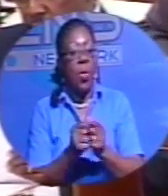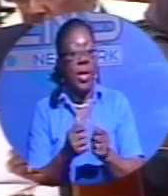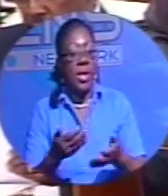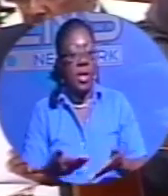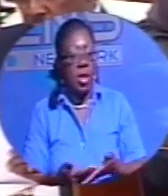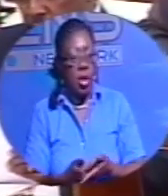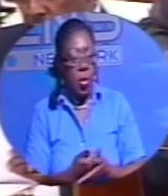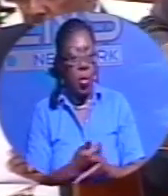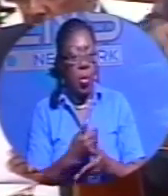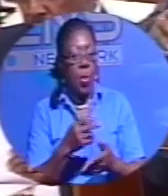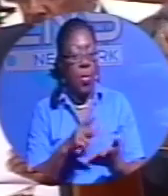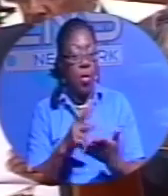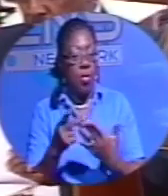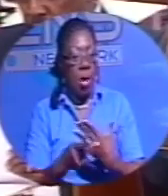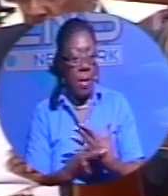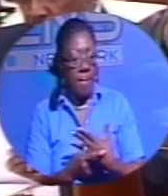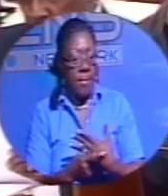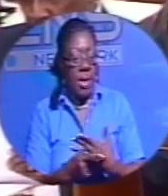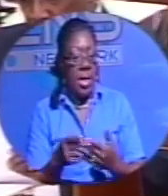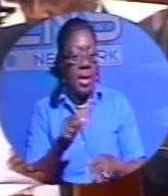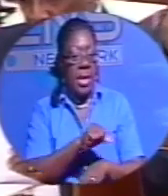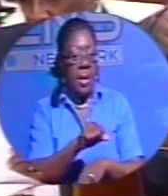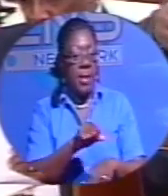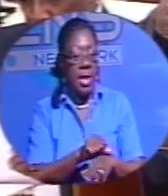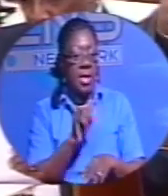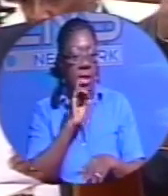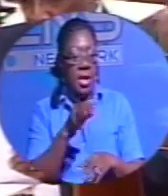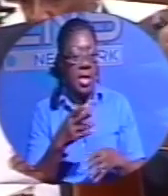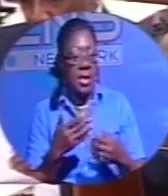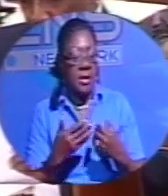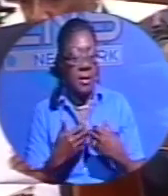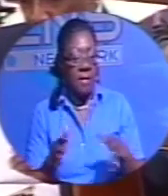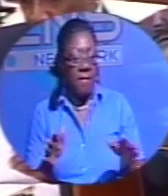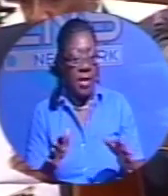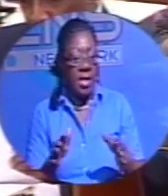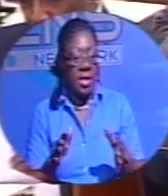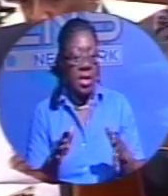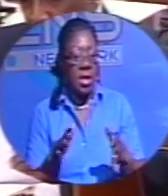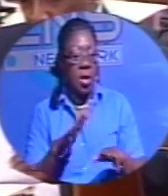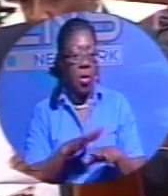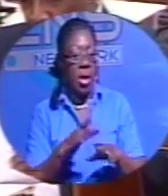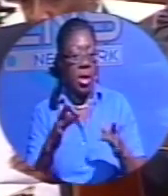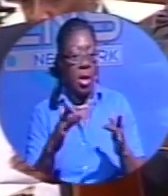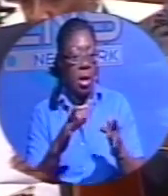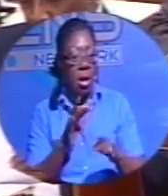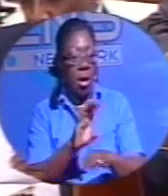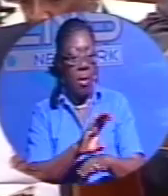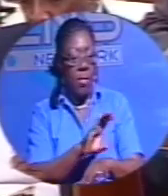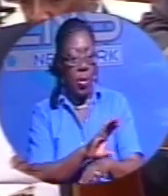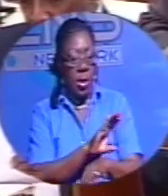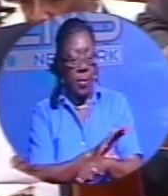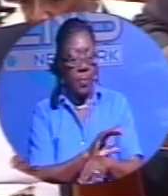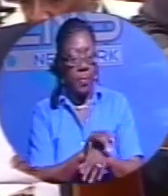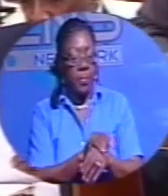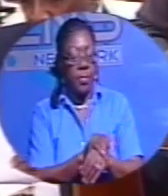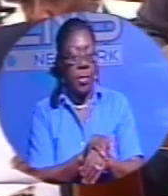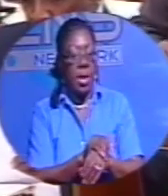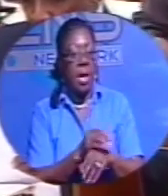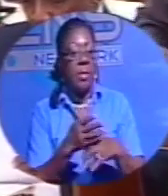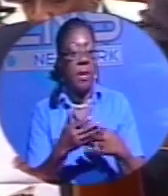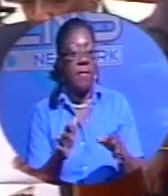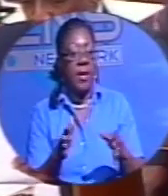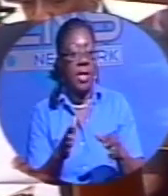CCT, the application is completed electronically. And upon completion, the